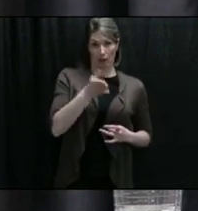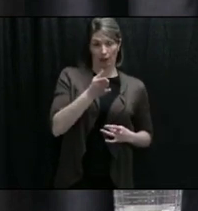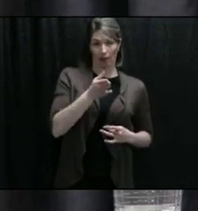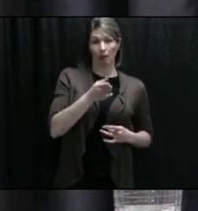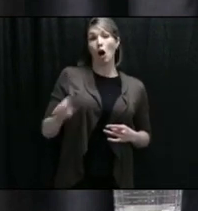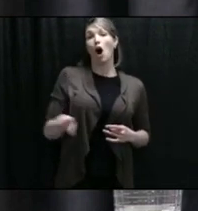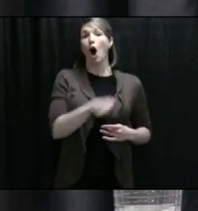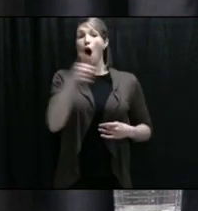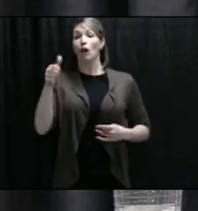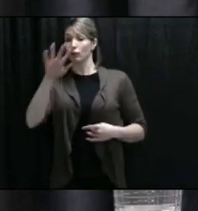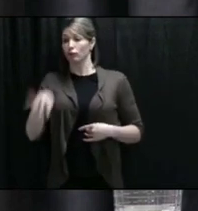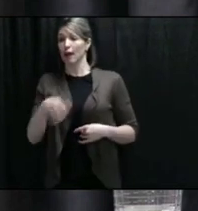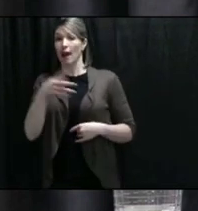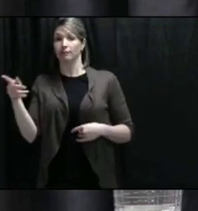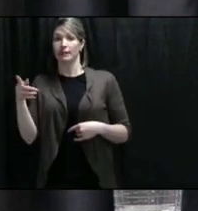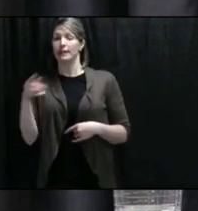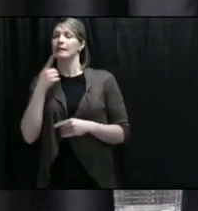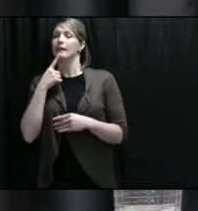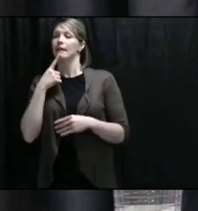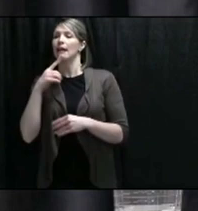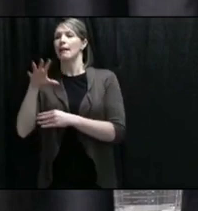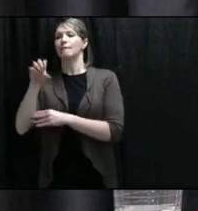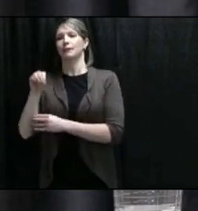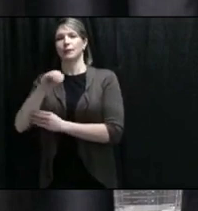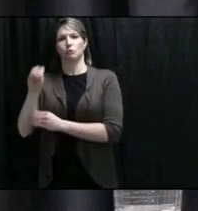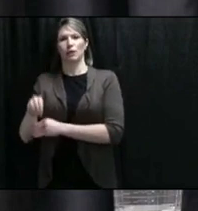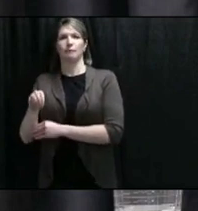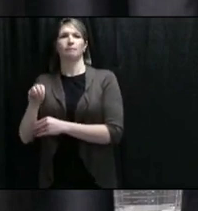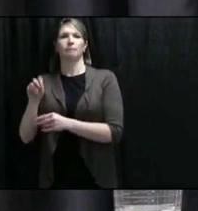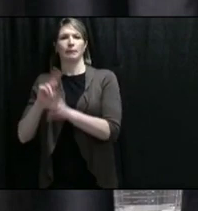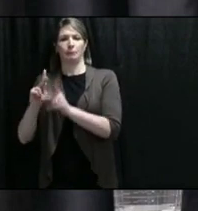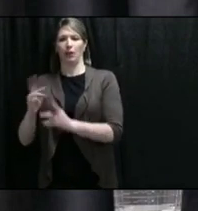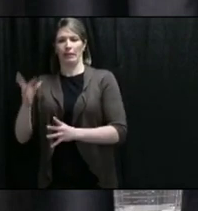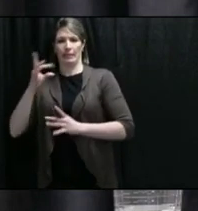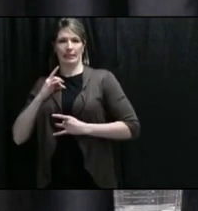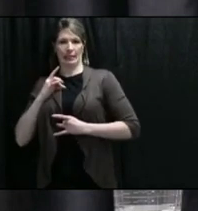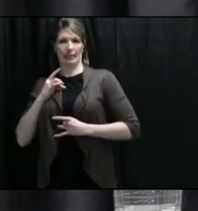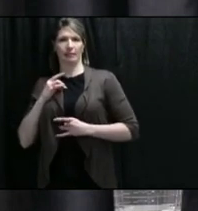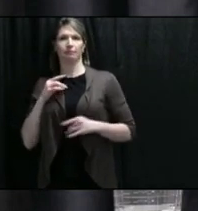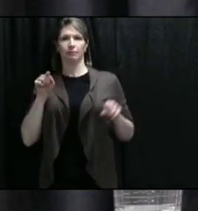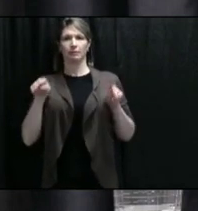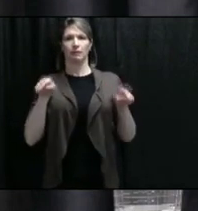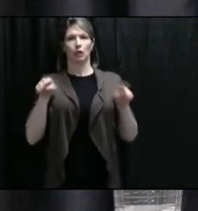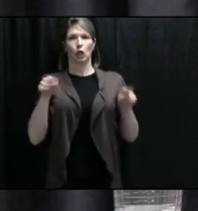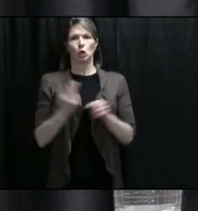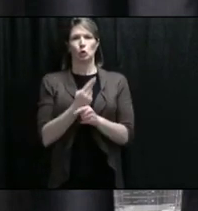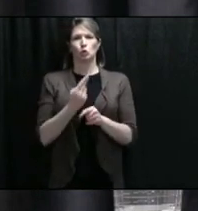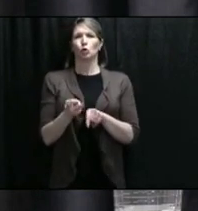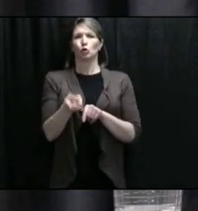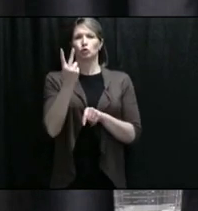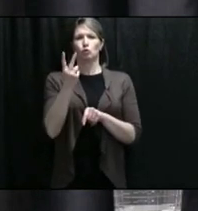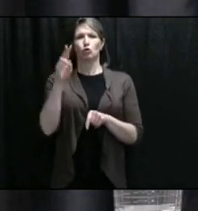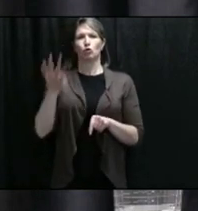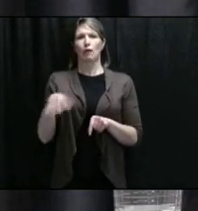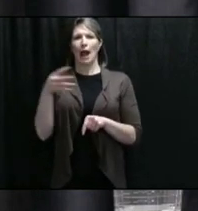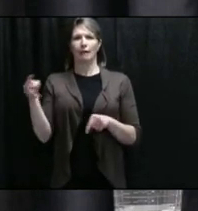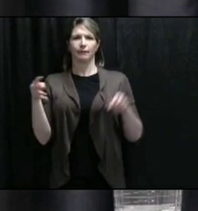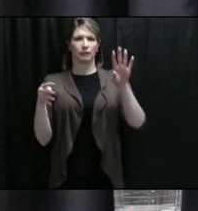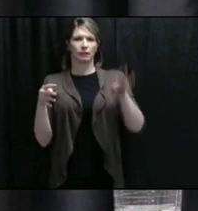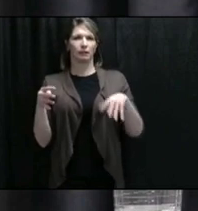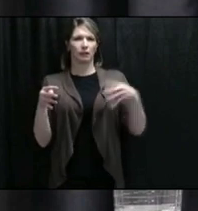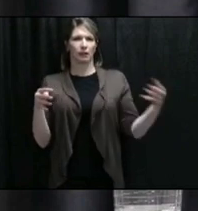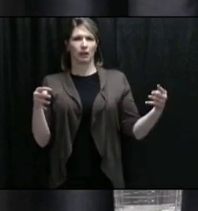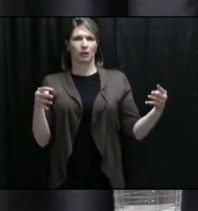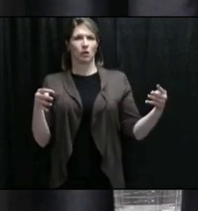proportion that get infected is between 25% and 78%, so it was a reasonable place to land. What we